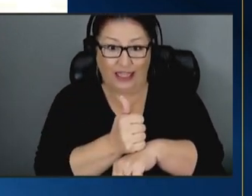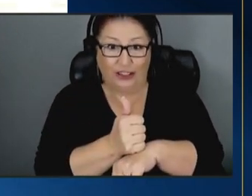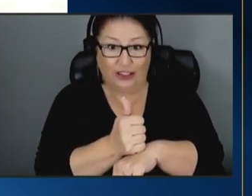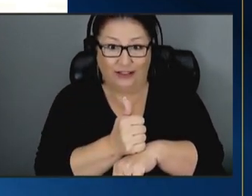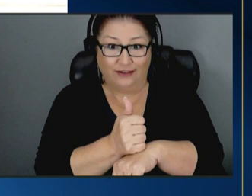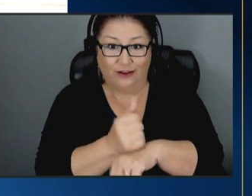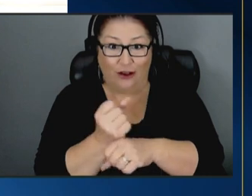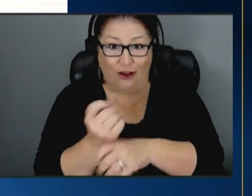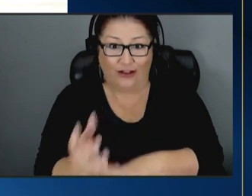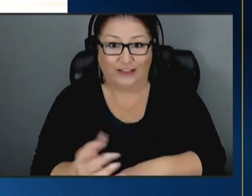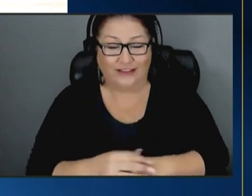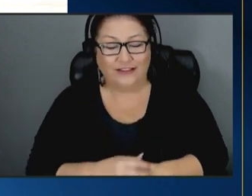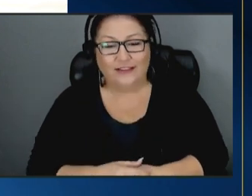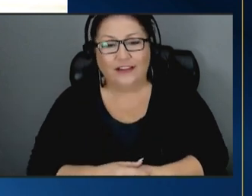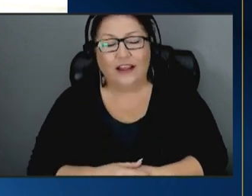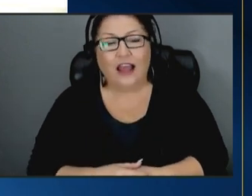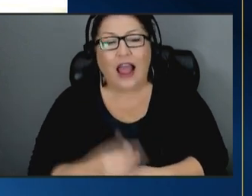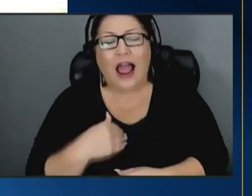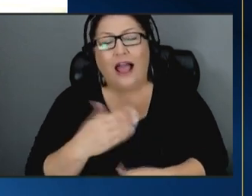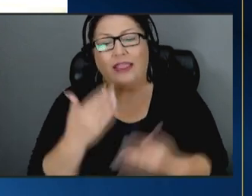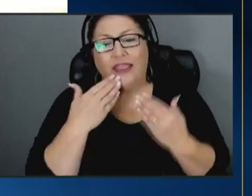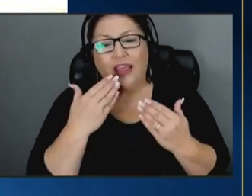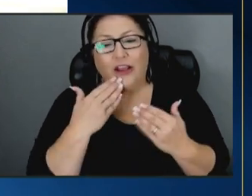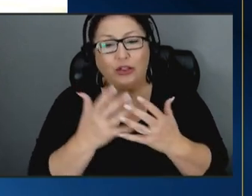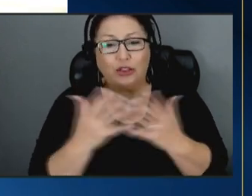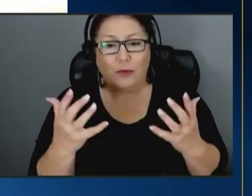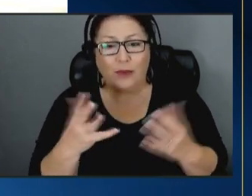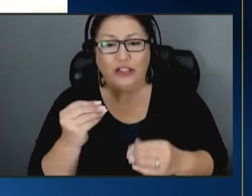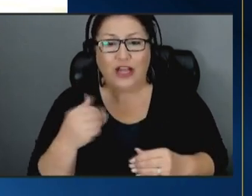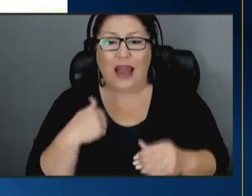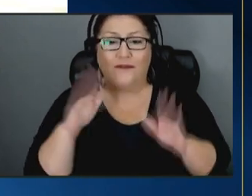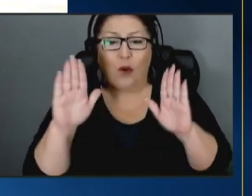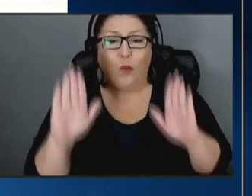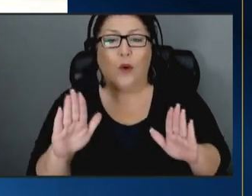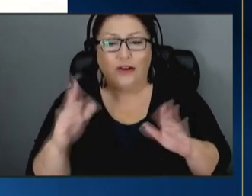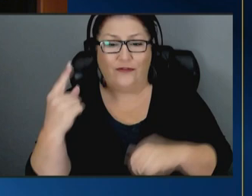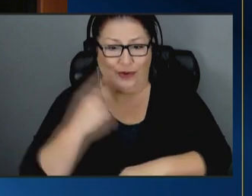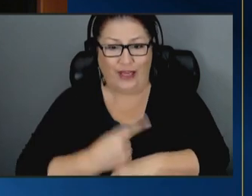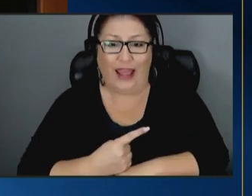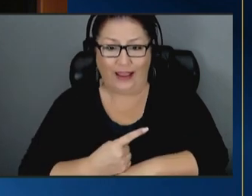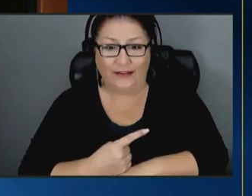i thank you so much and have a wonderful day